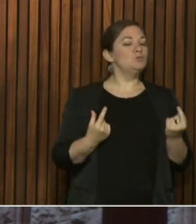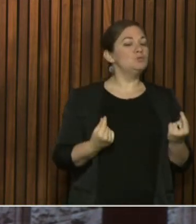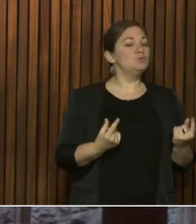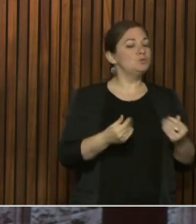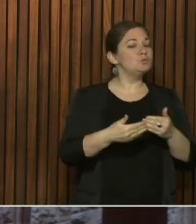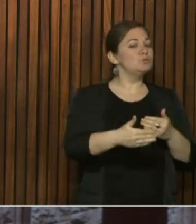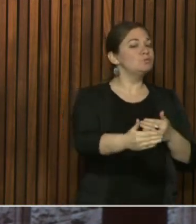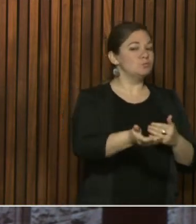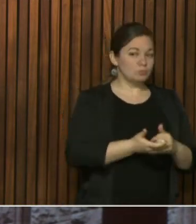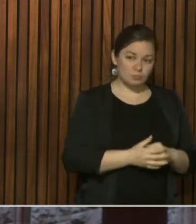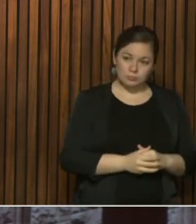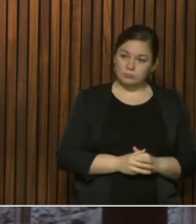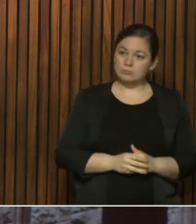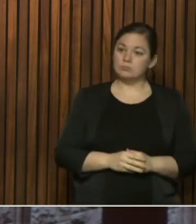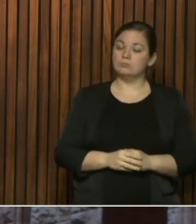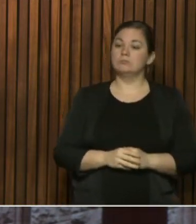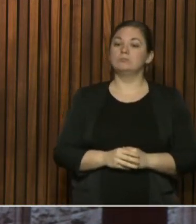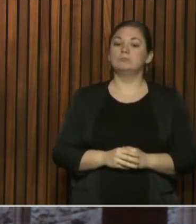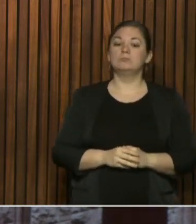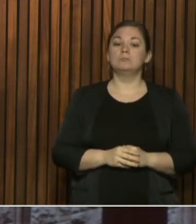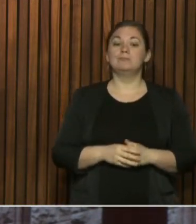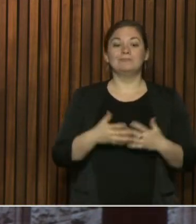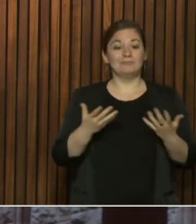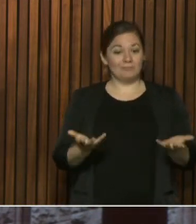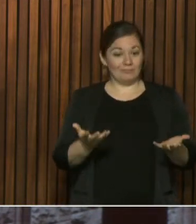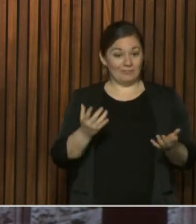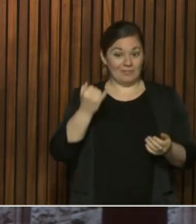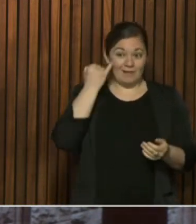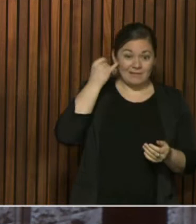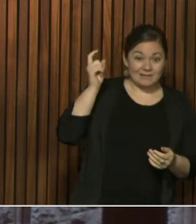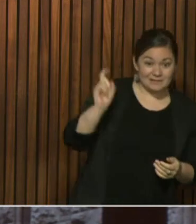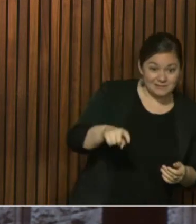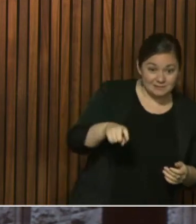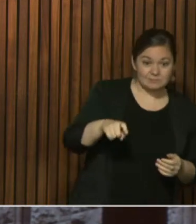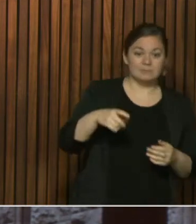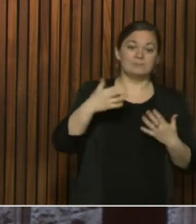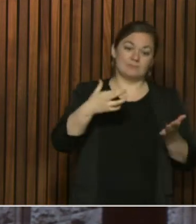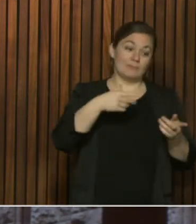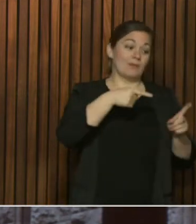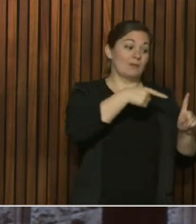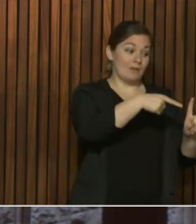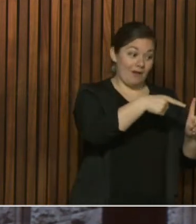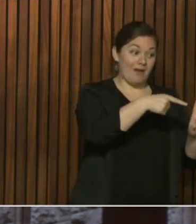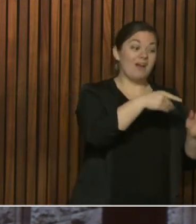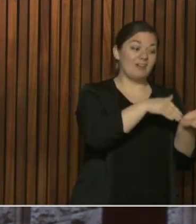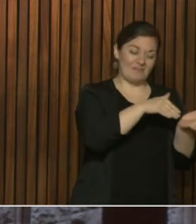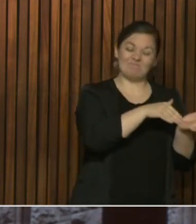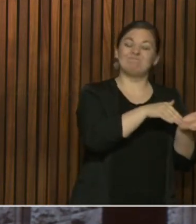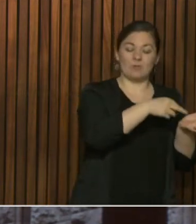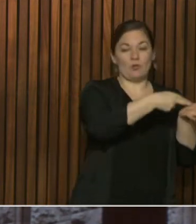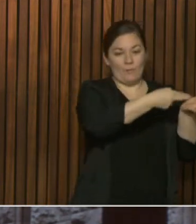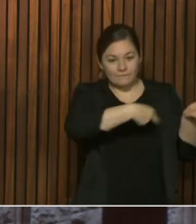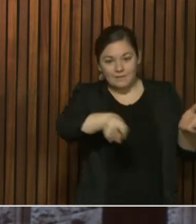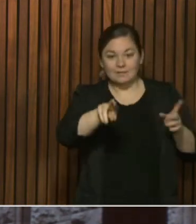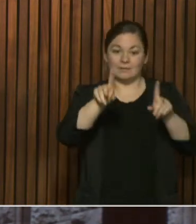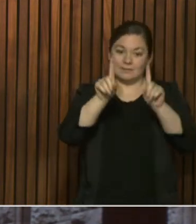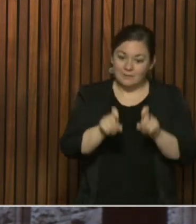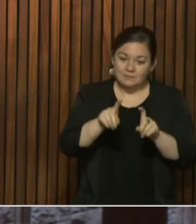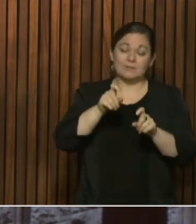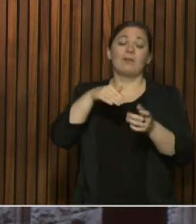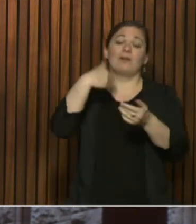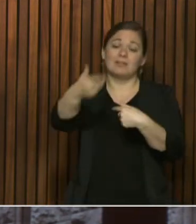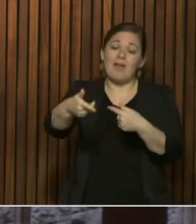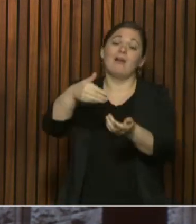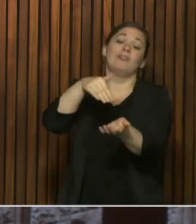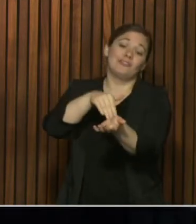and helps to segue them into further testing and care as necessary. Follow-up? Thanks very much. My